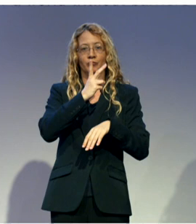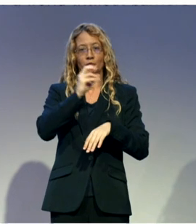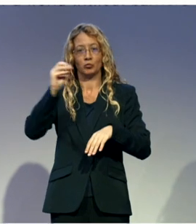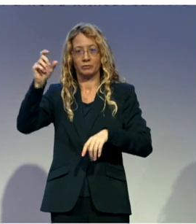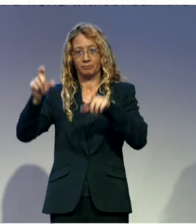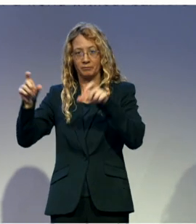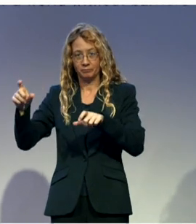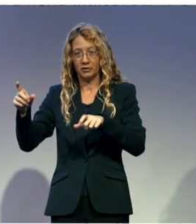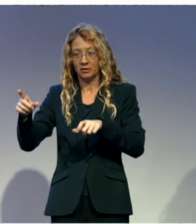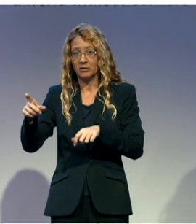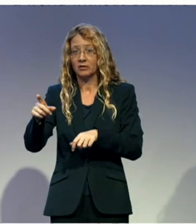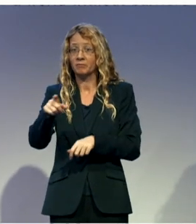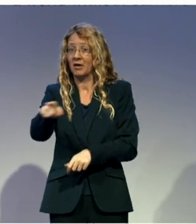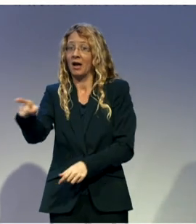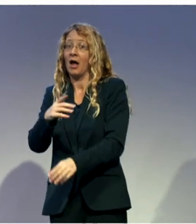bodies.